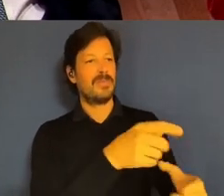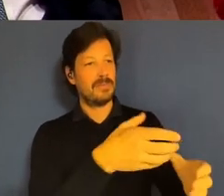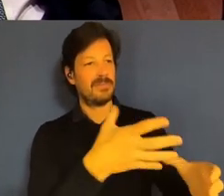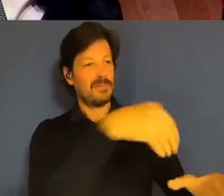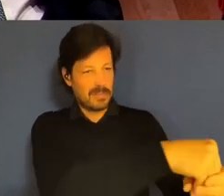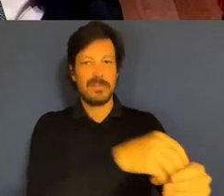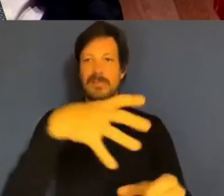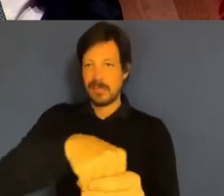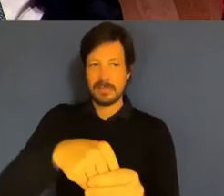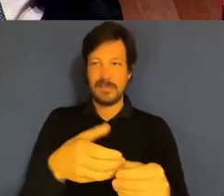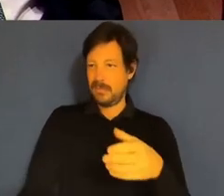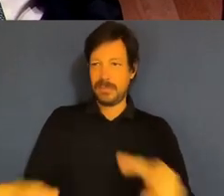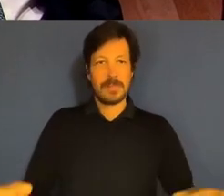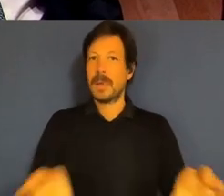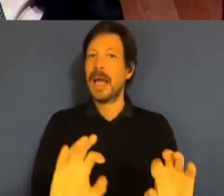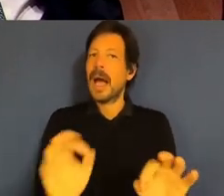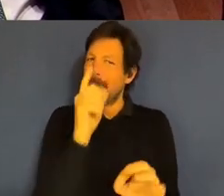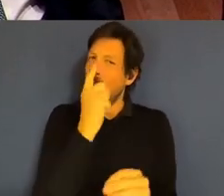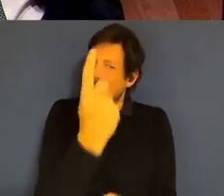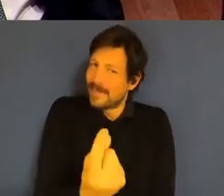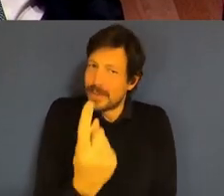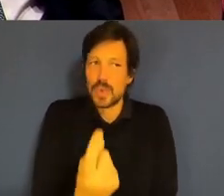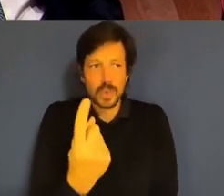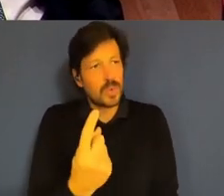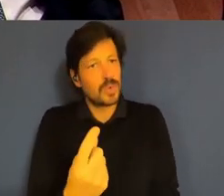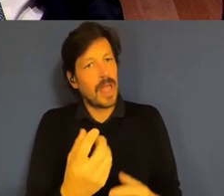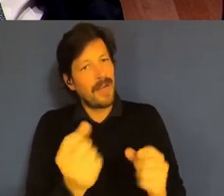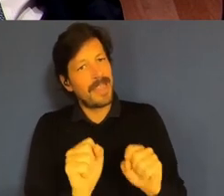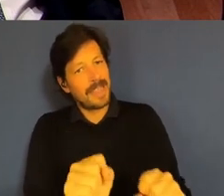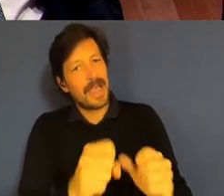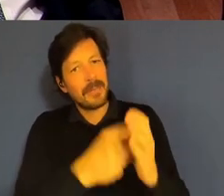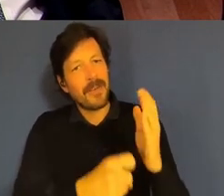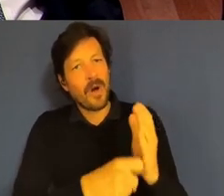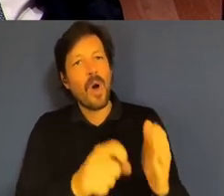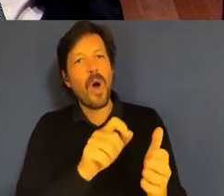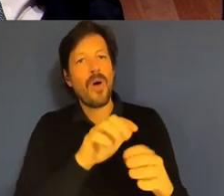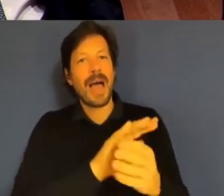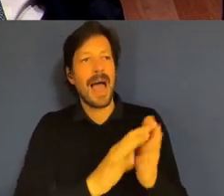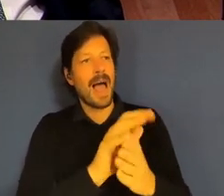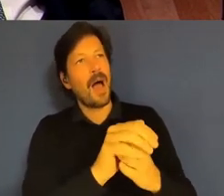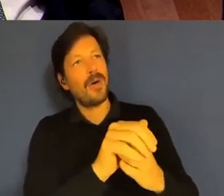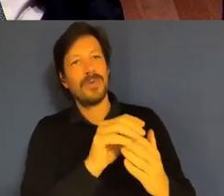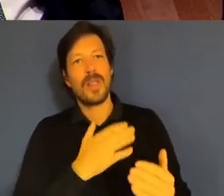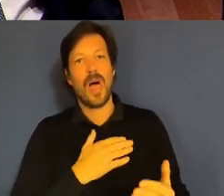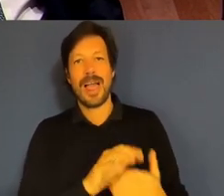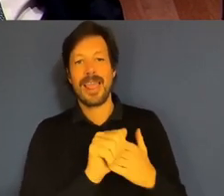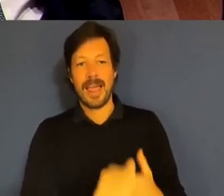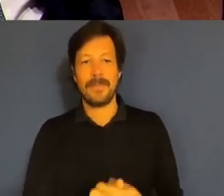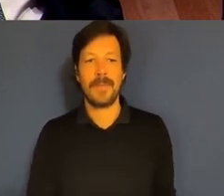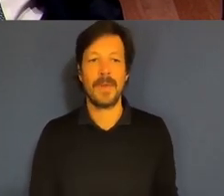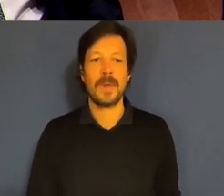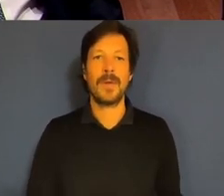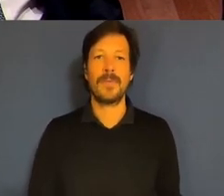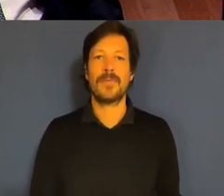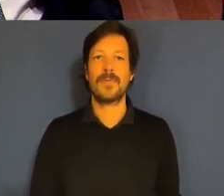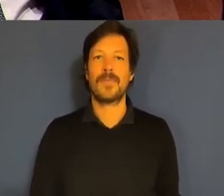all individuals and they'll have their own way of needing to be led. And as Ray was pointing out, I think we can't just box people in and say, oh, that's how we need to